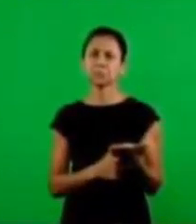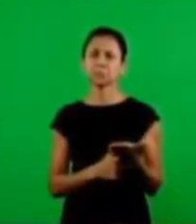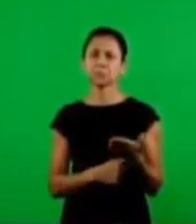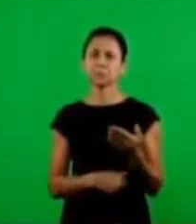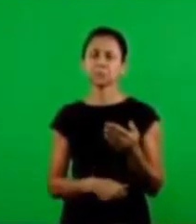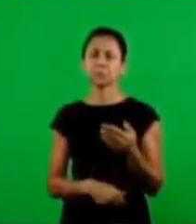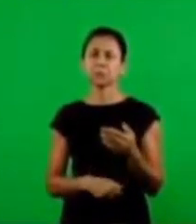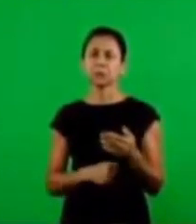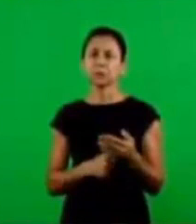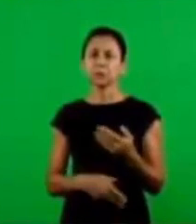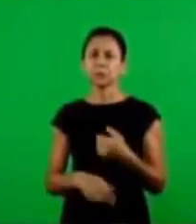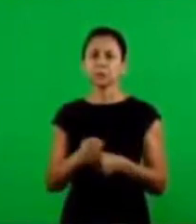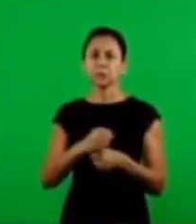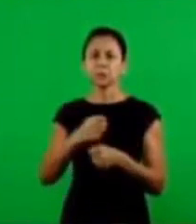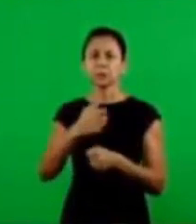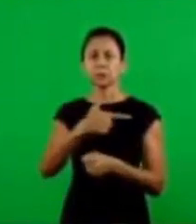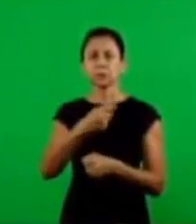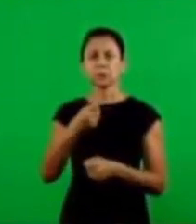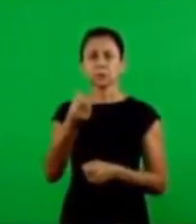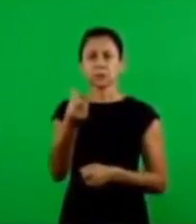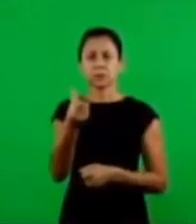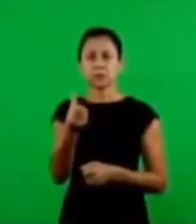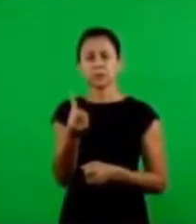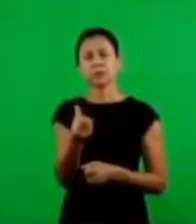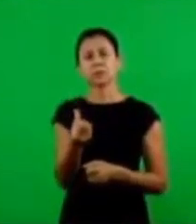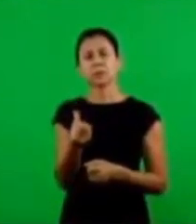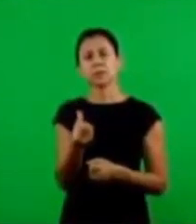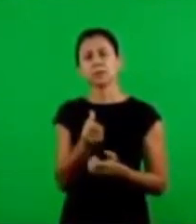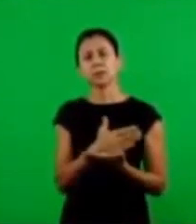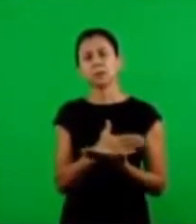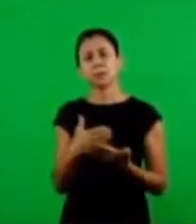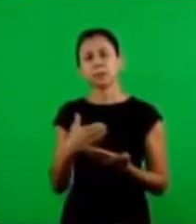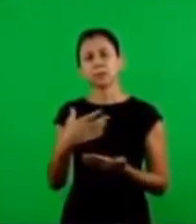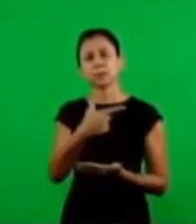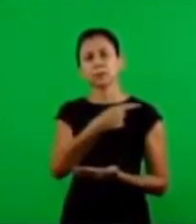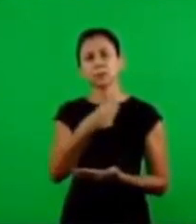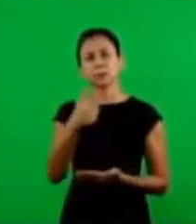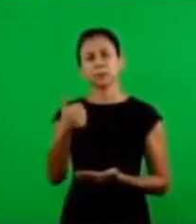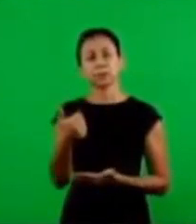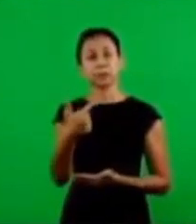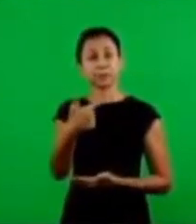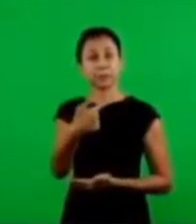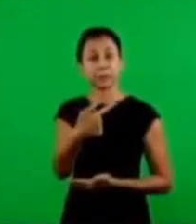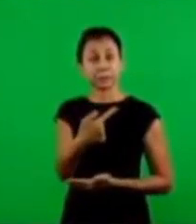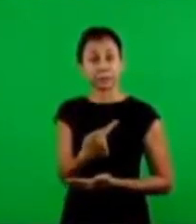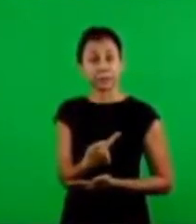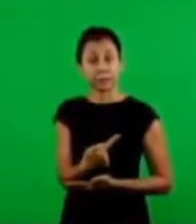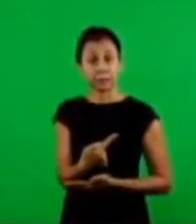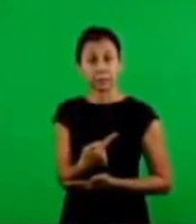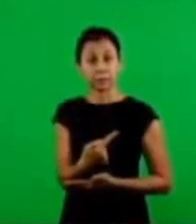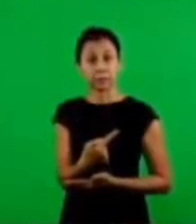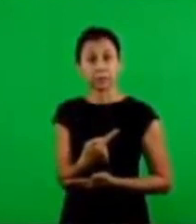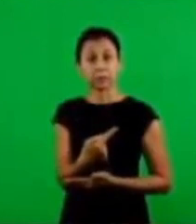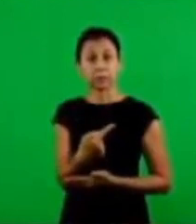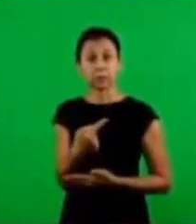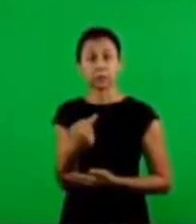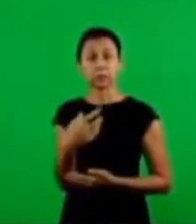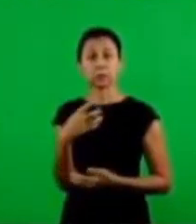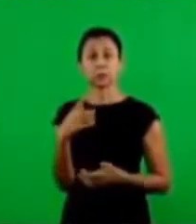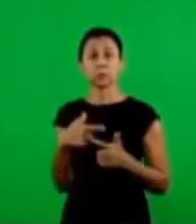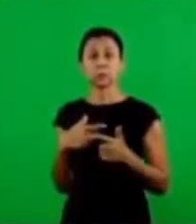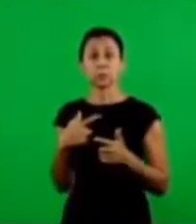from the end of the last year and the beginning of this year the prophetic for this year was to